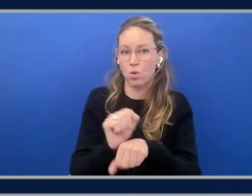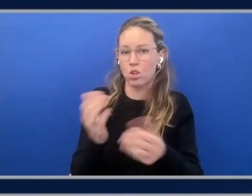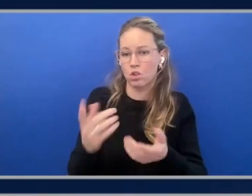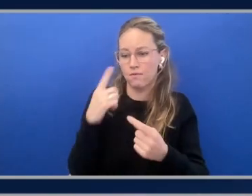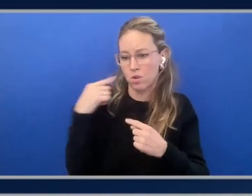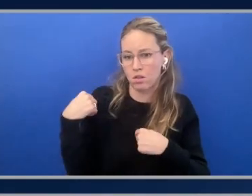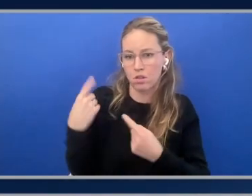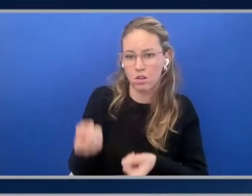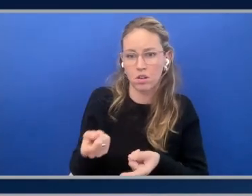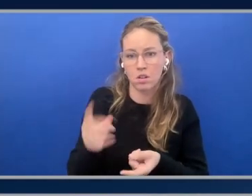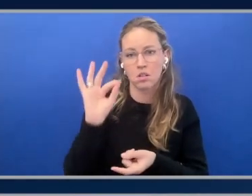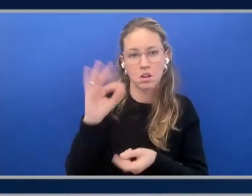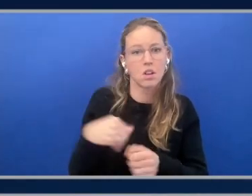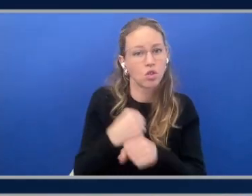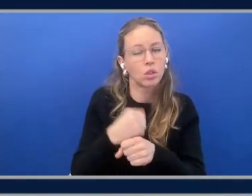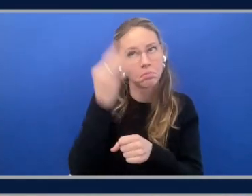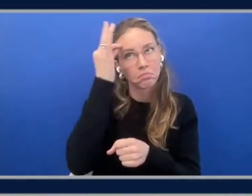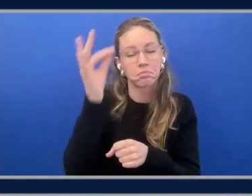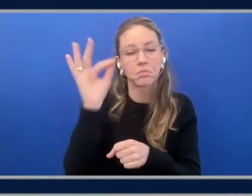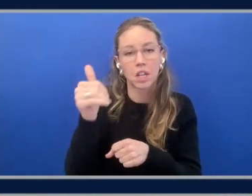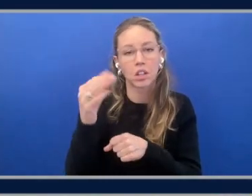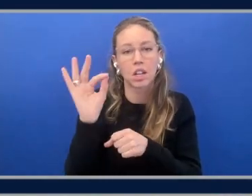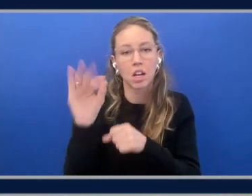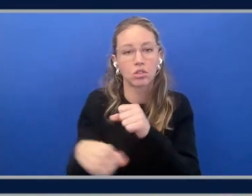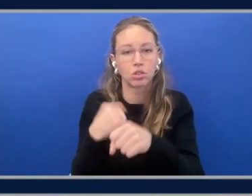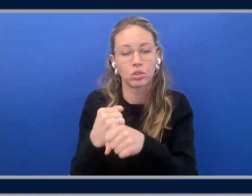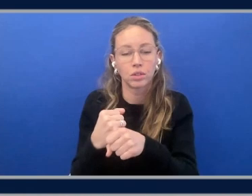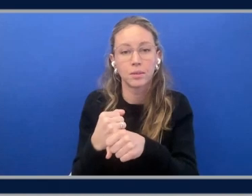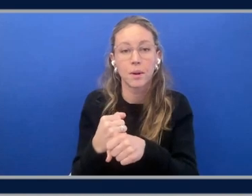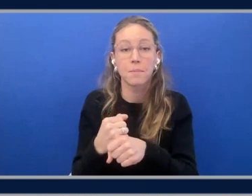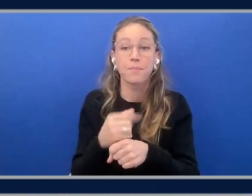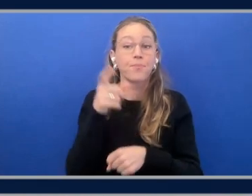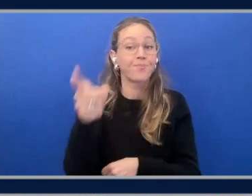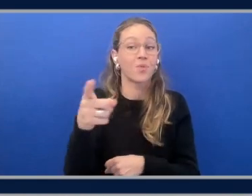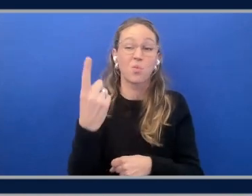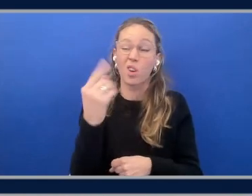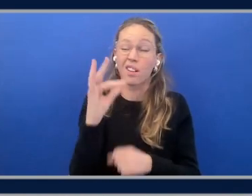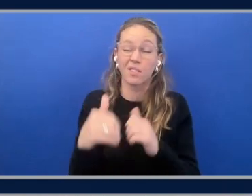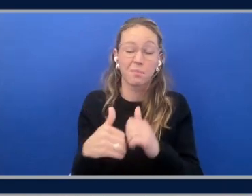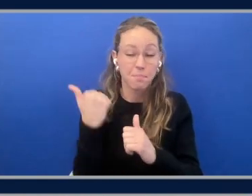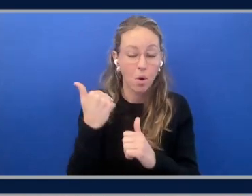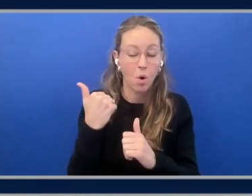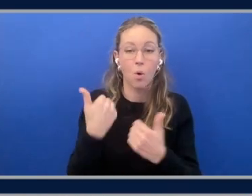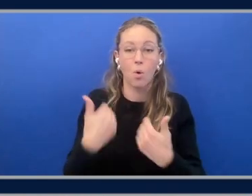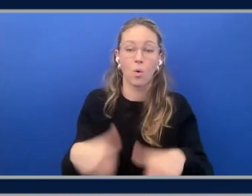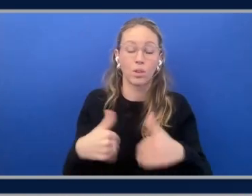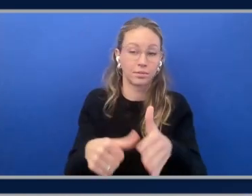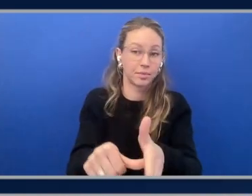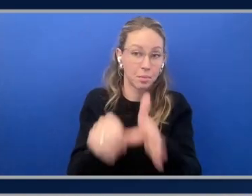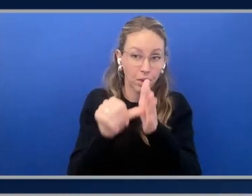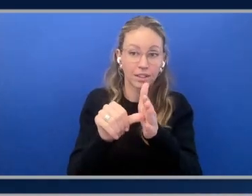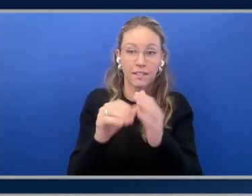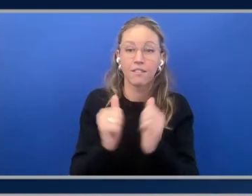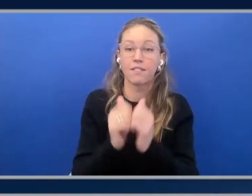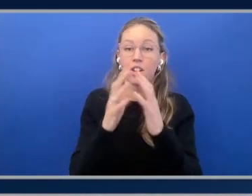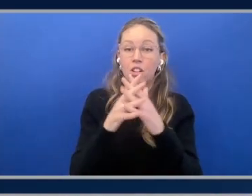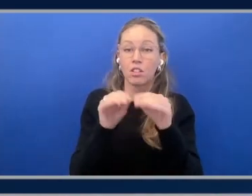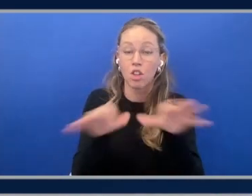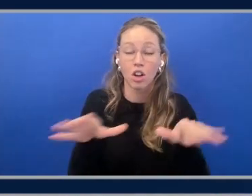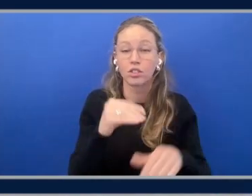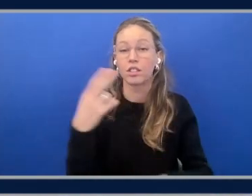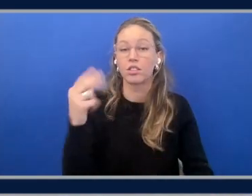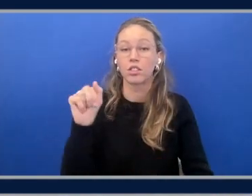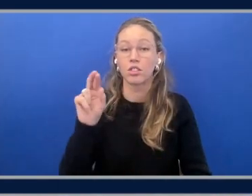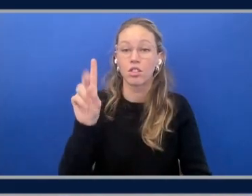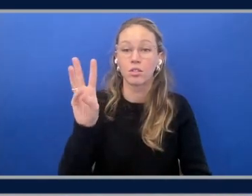to just under nine years at this point. This is among the most impressive of launches and hardware bits that I've ever seen. And you